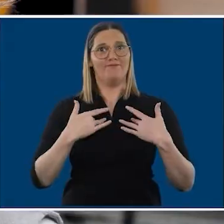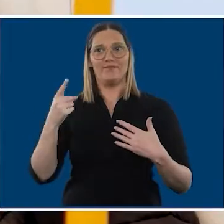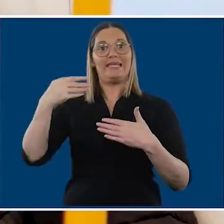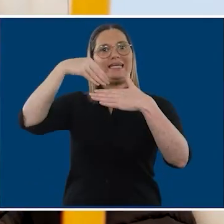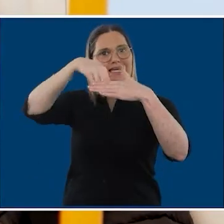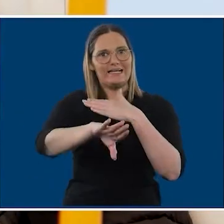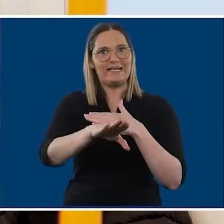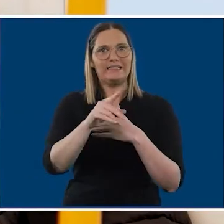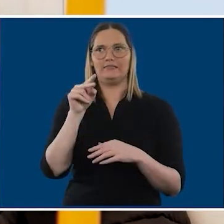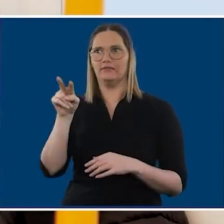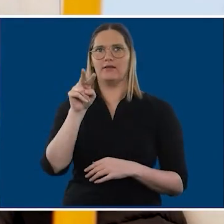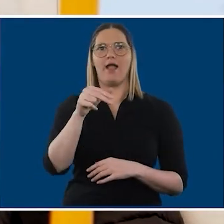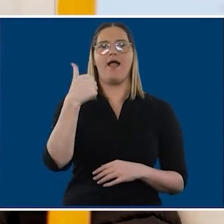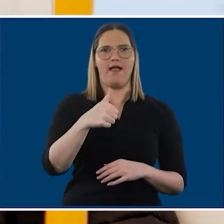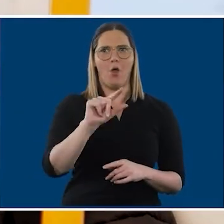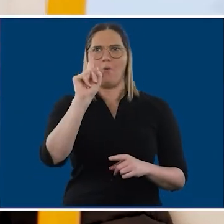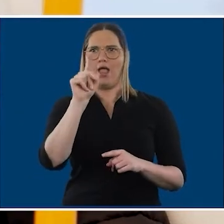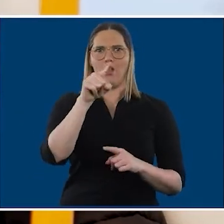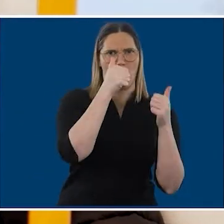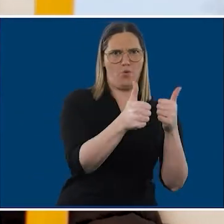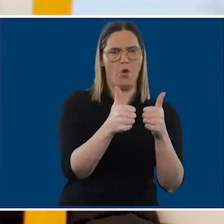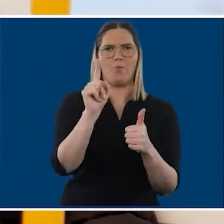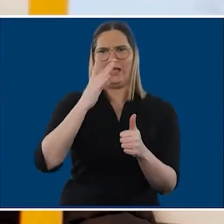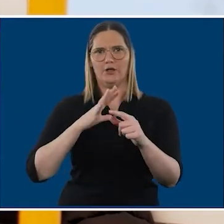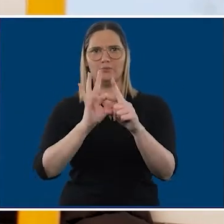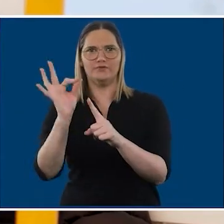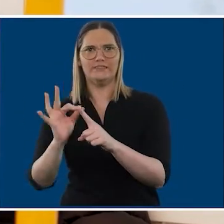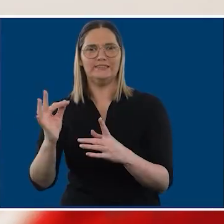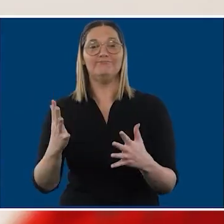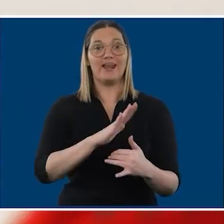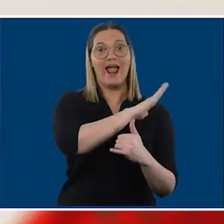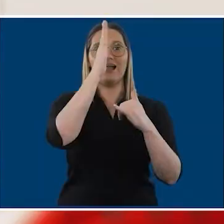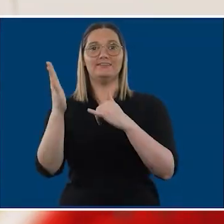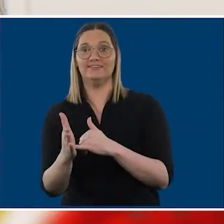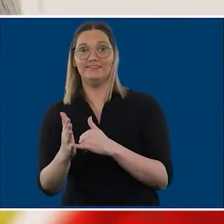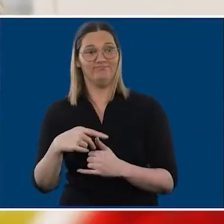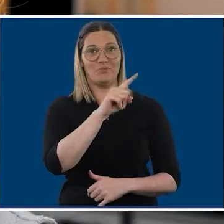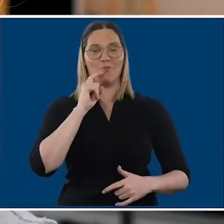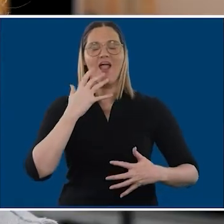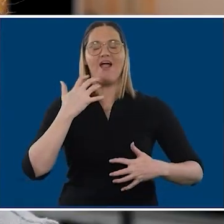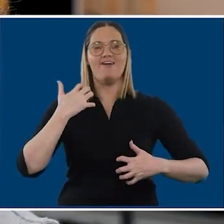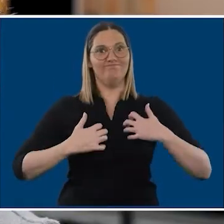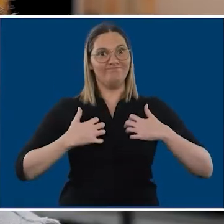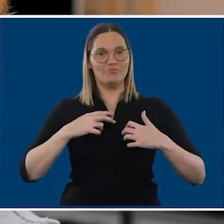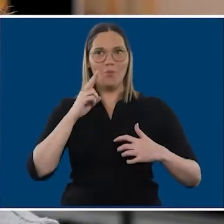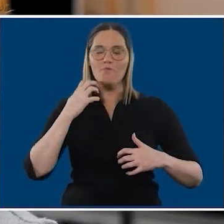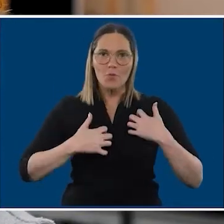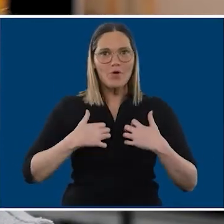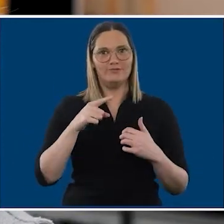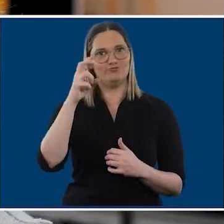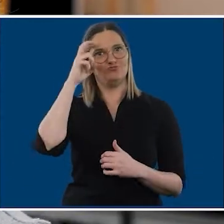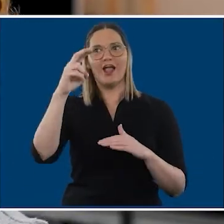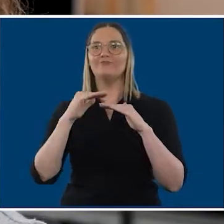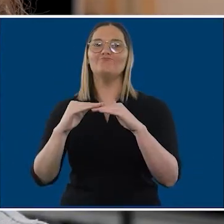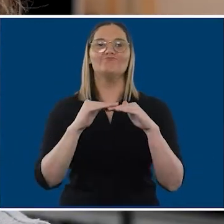to to be able to do that as well was really valuable. then to hear them walk away and say I can't wait to get on that train